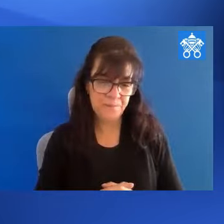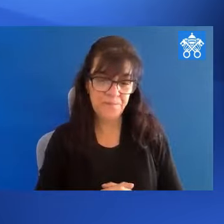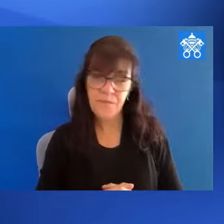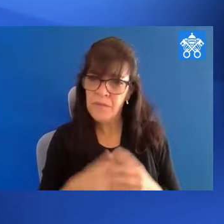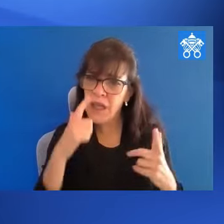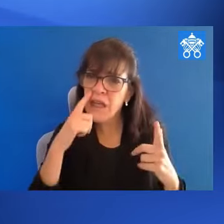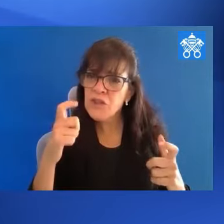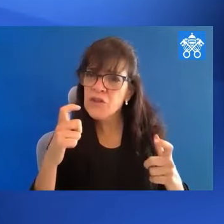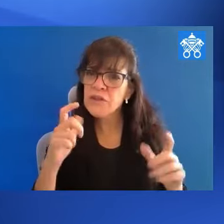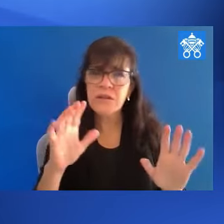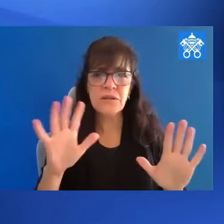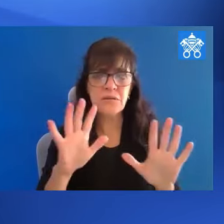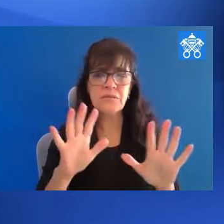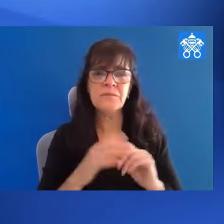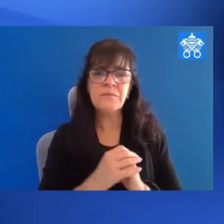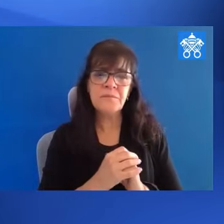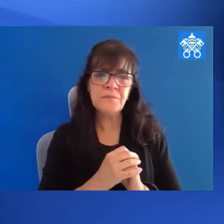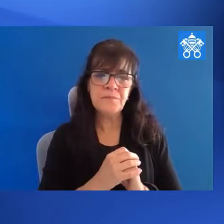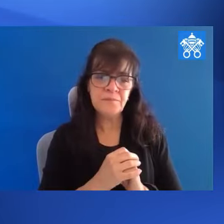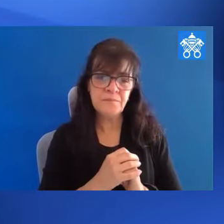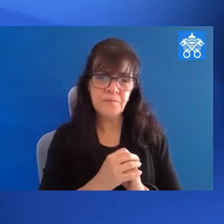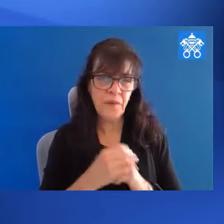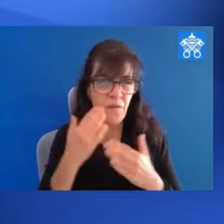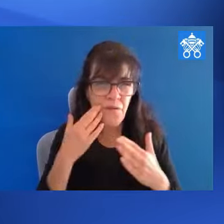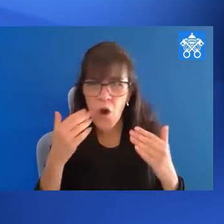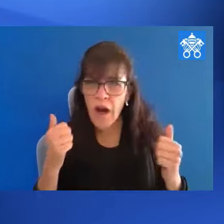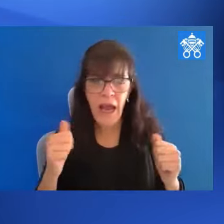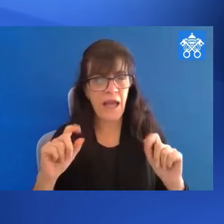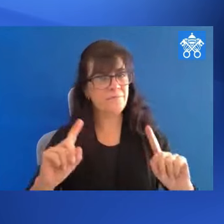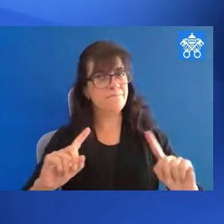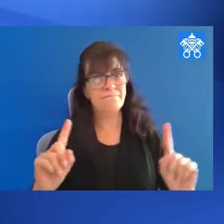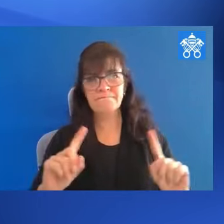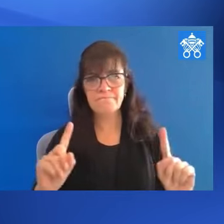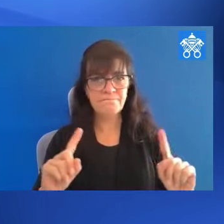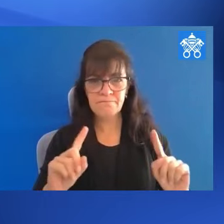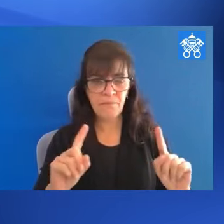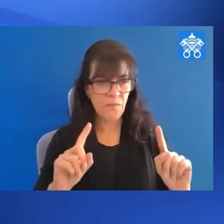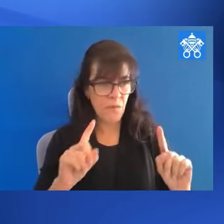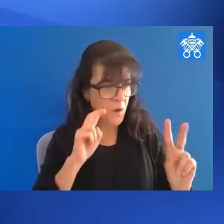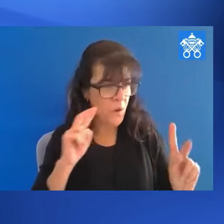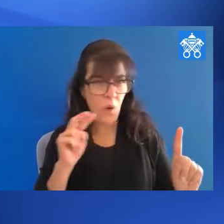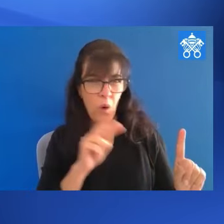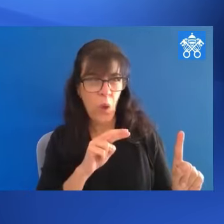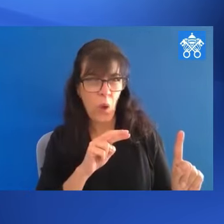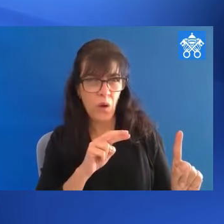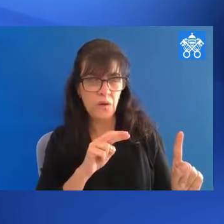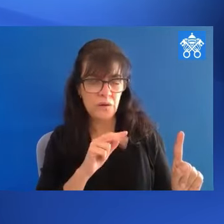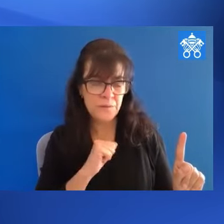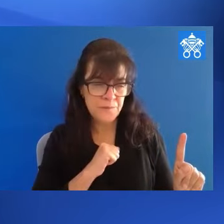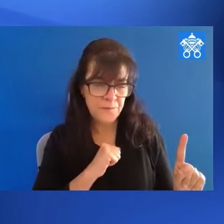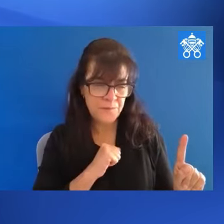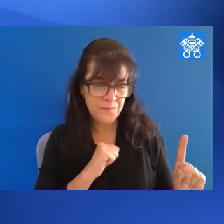This is interesting. We should not forget these things that we can find inside.